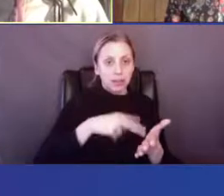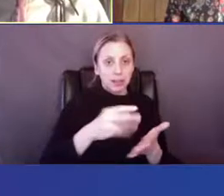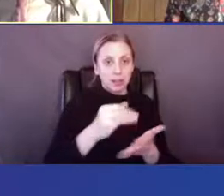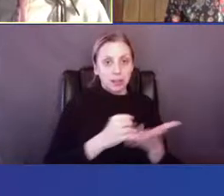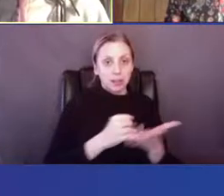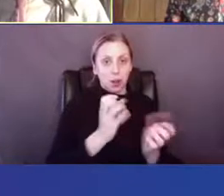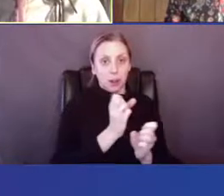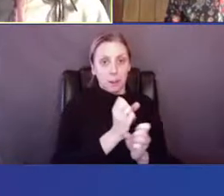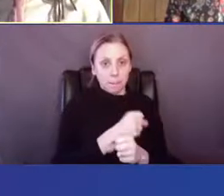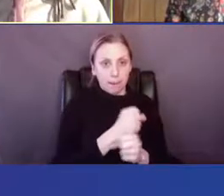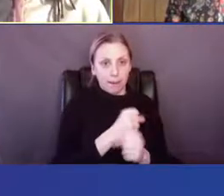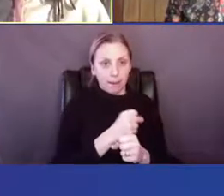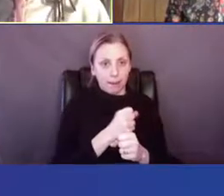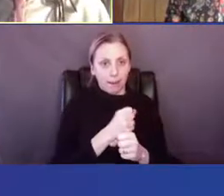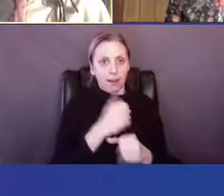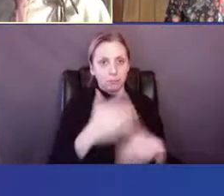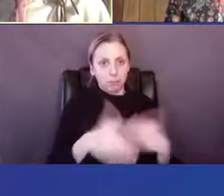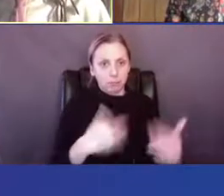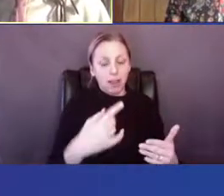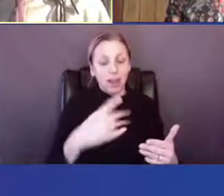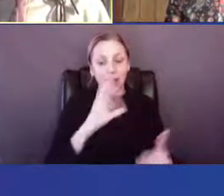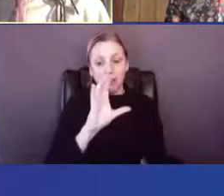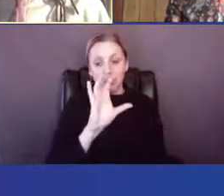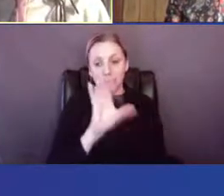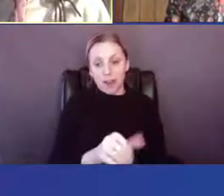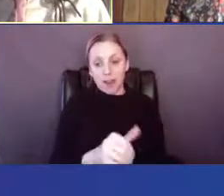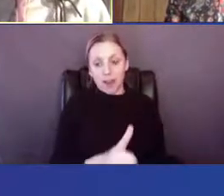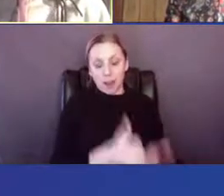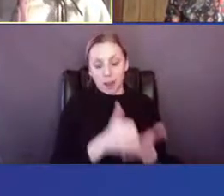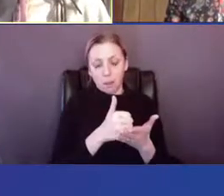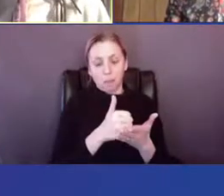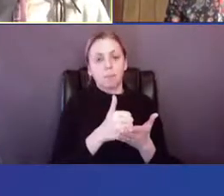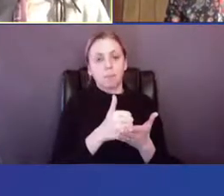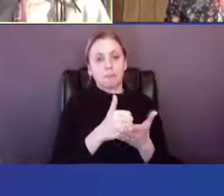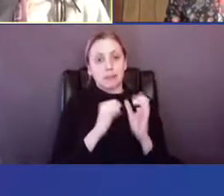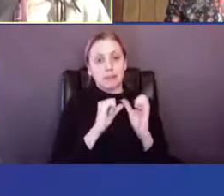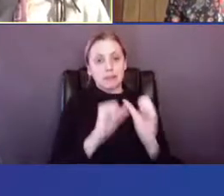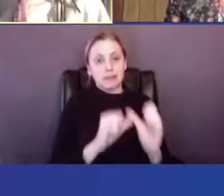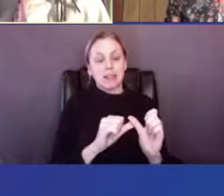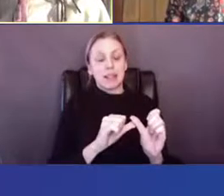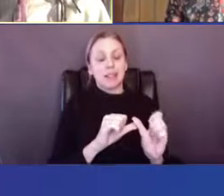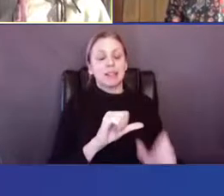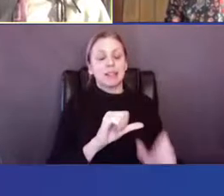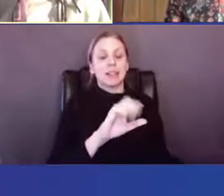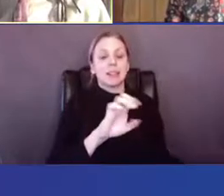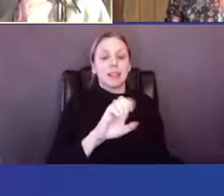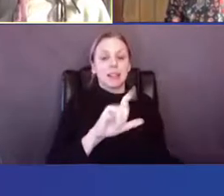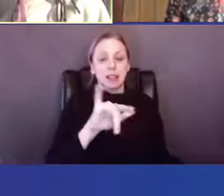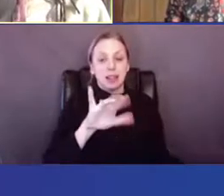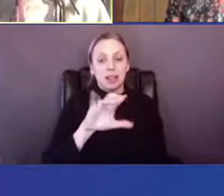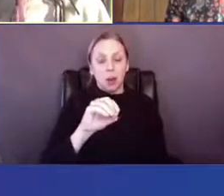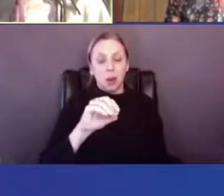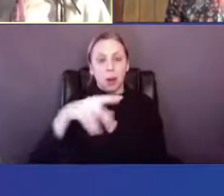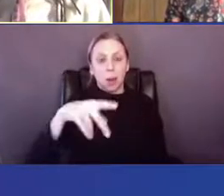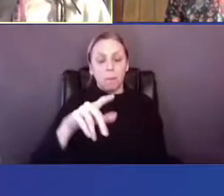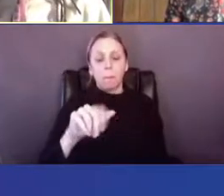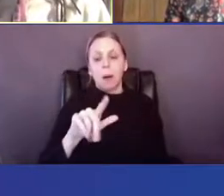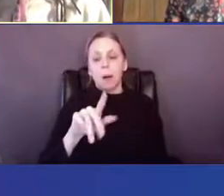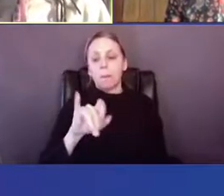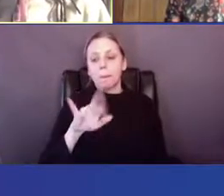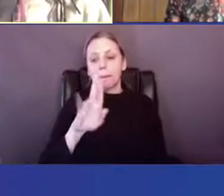And it helped sustain people like Elio Palmieri, but also provided